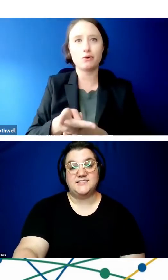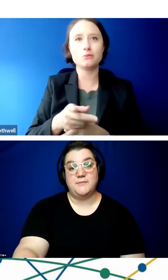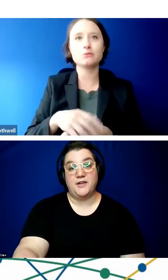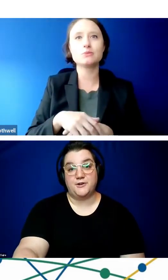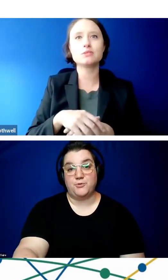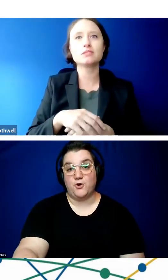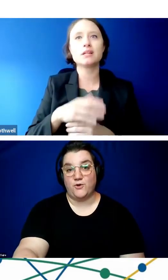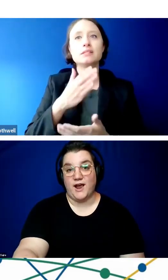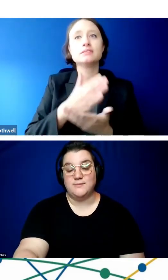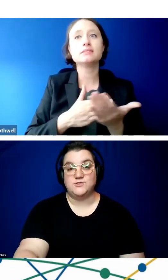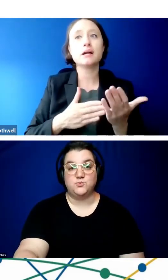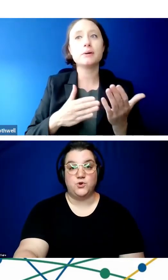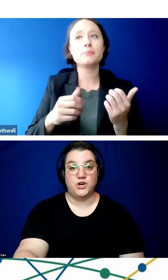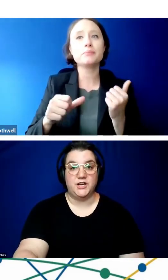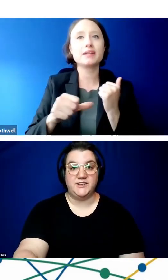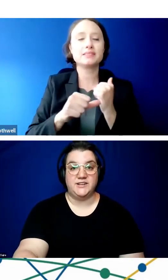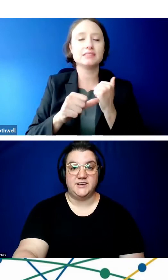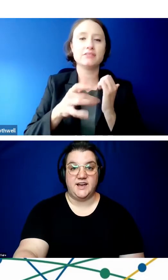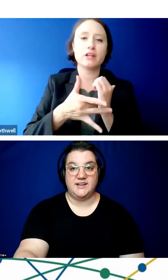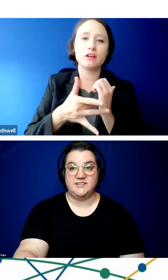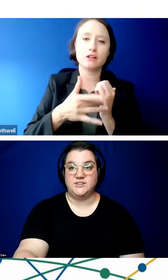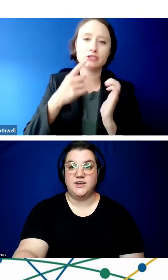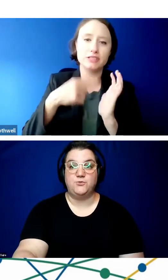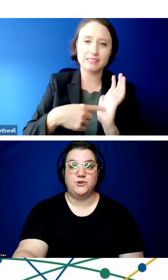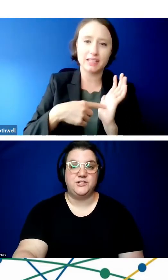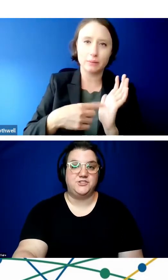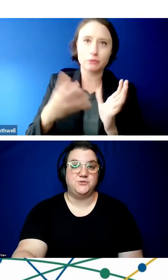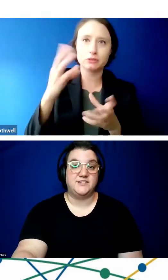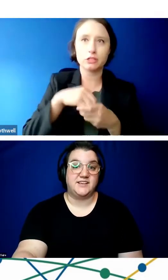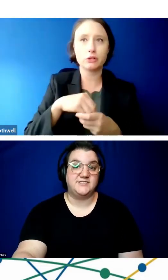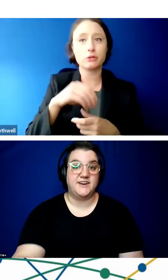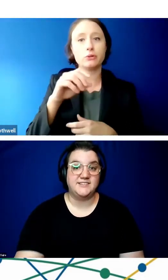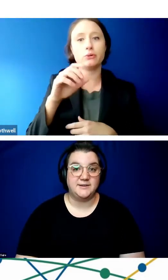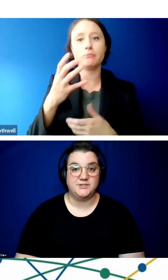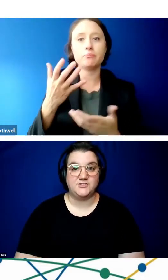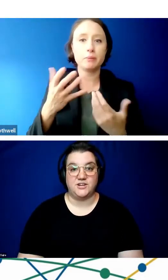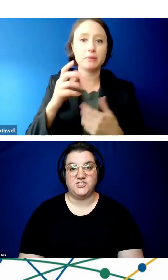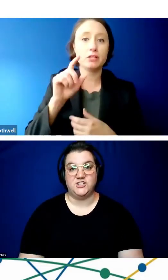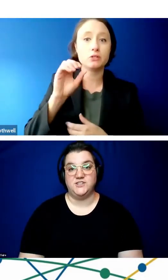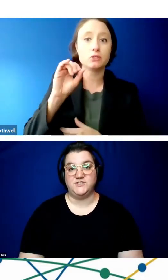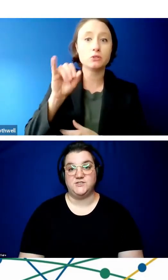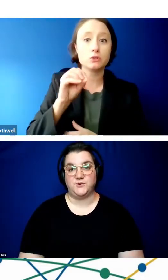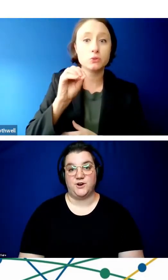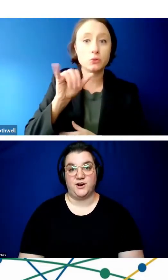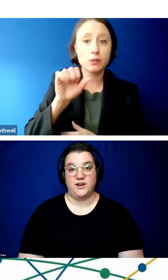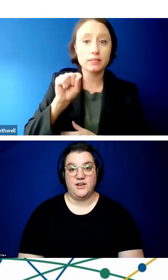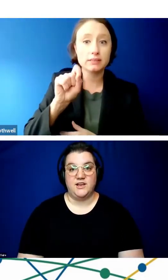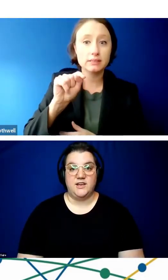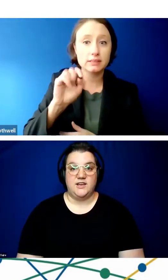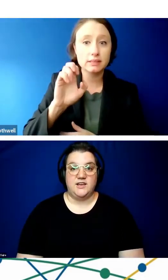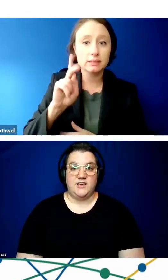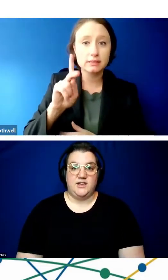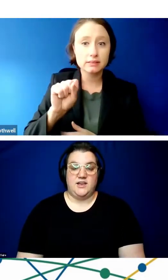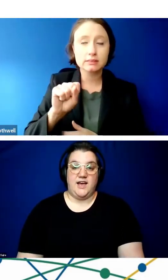Some other programs would, it would do things like device demonstrations or